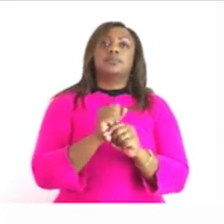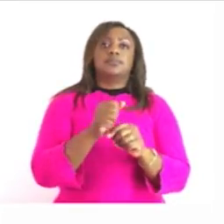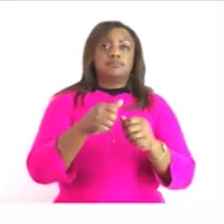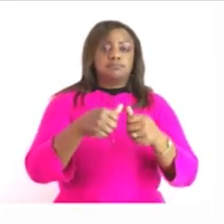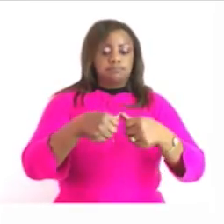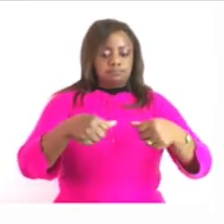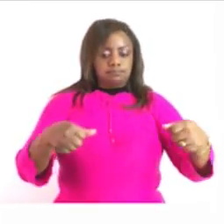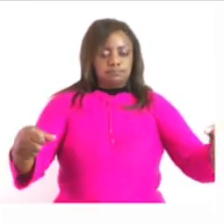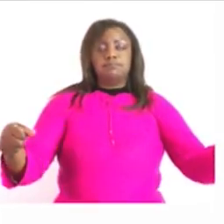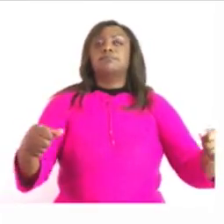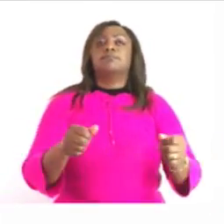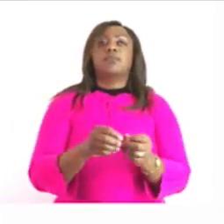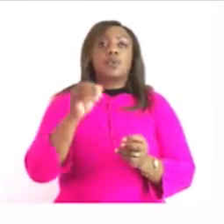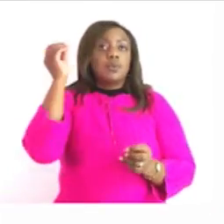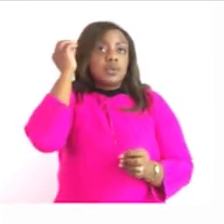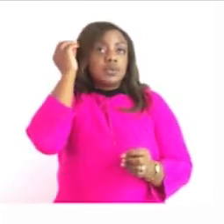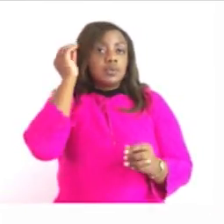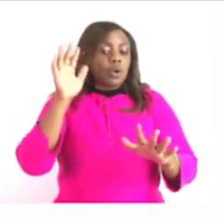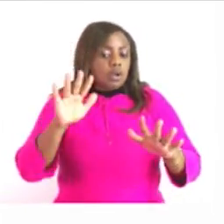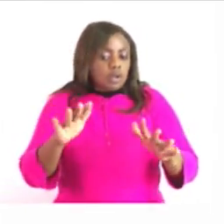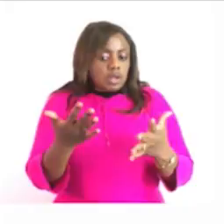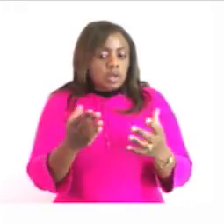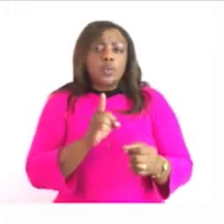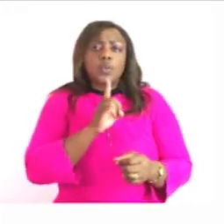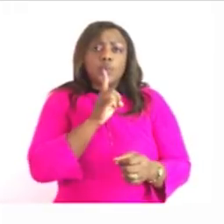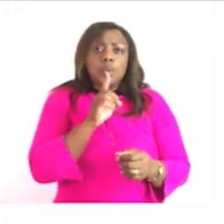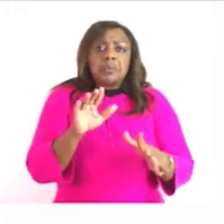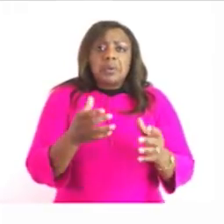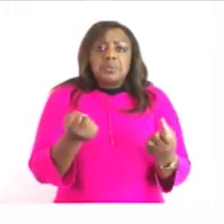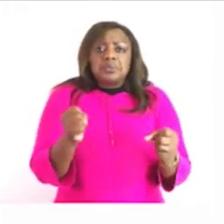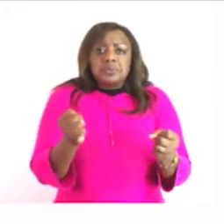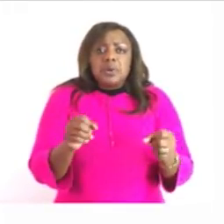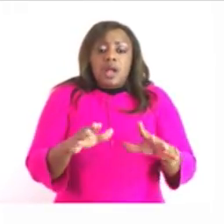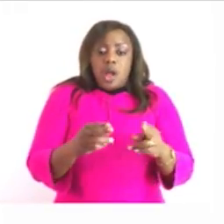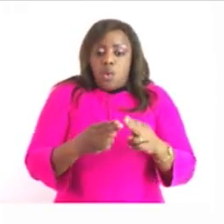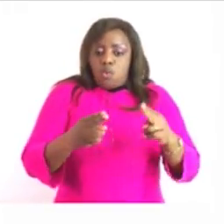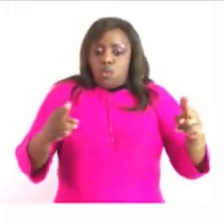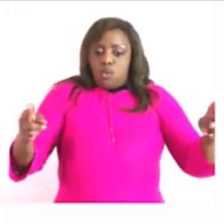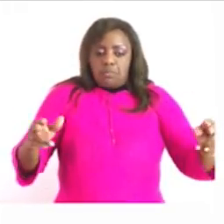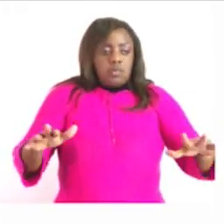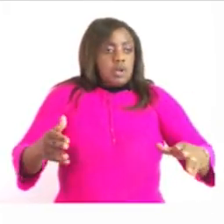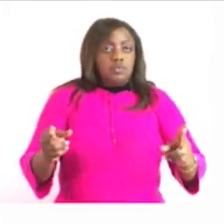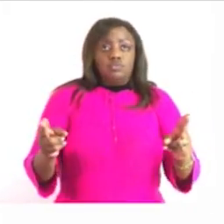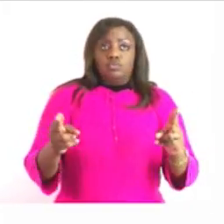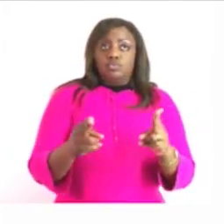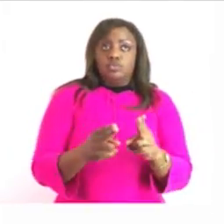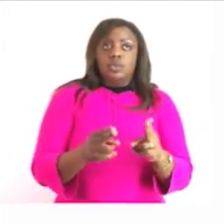words we need to know before we start we need to know what is an estimate